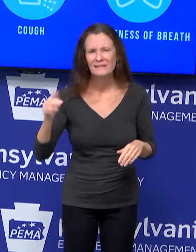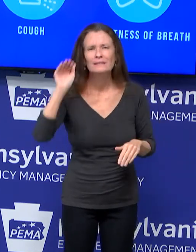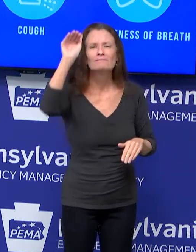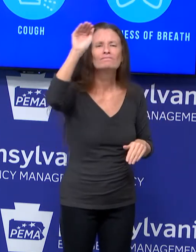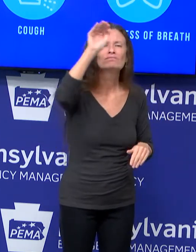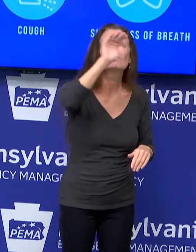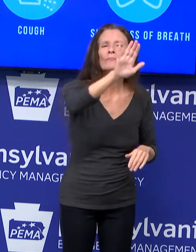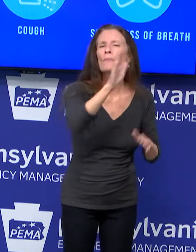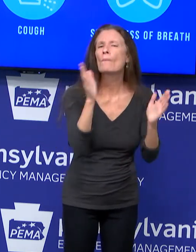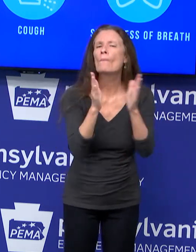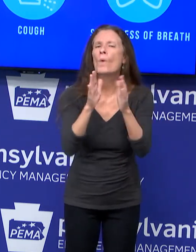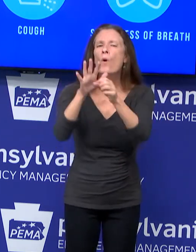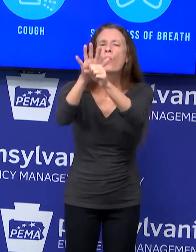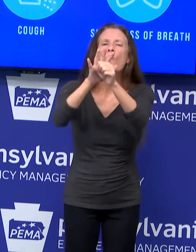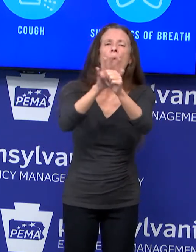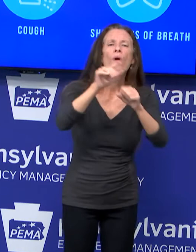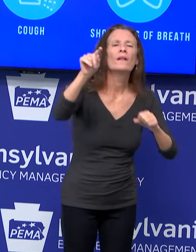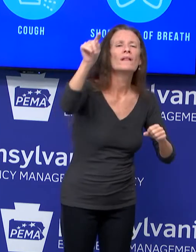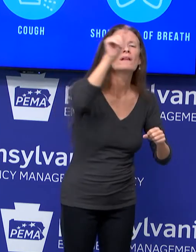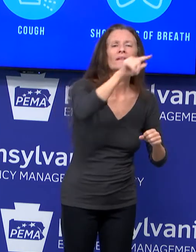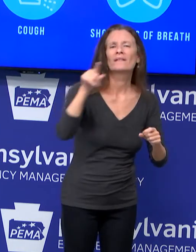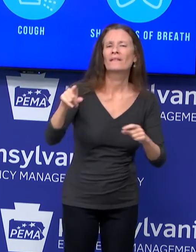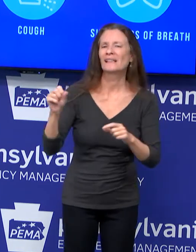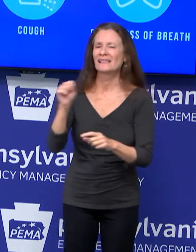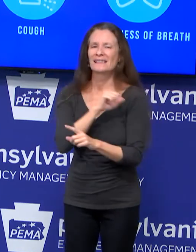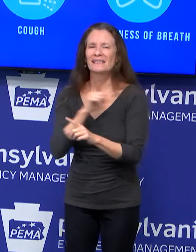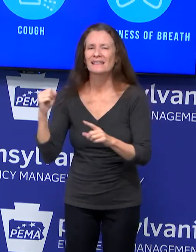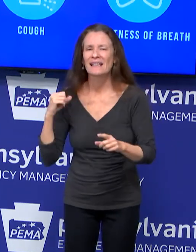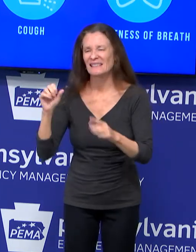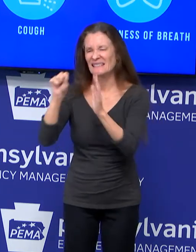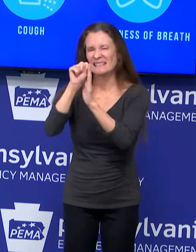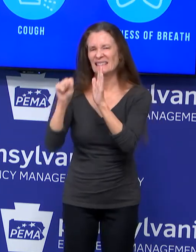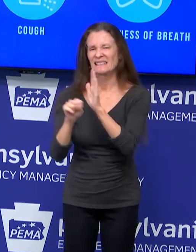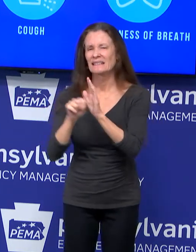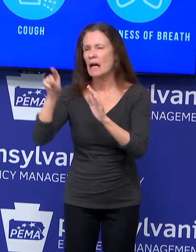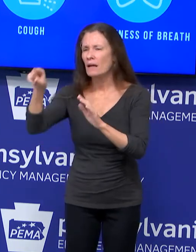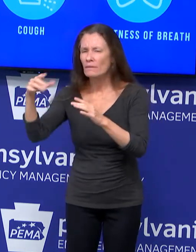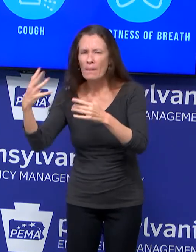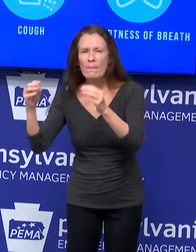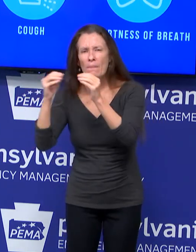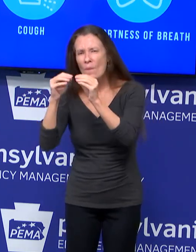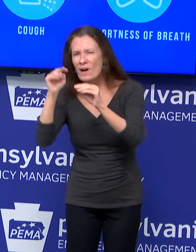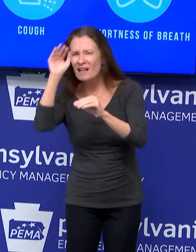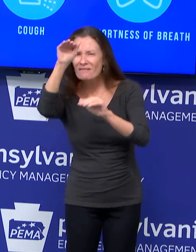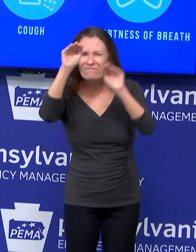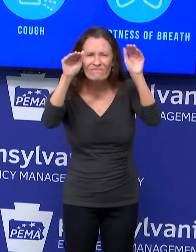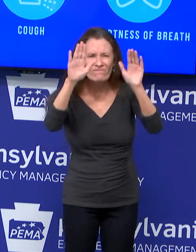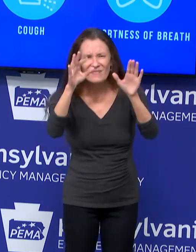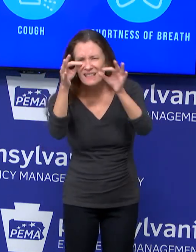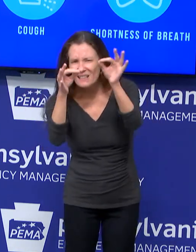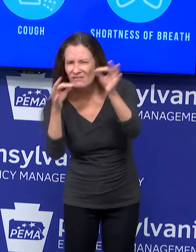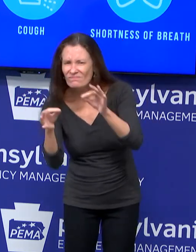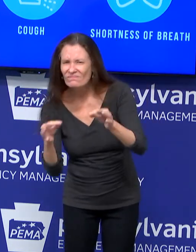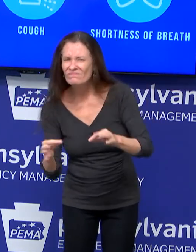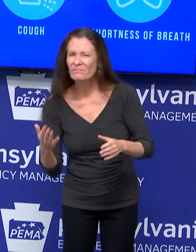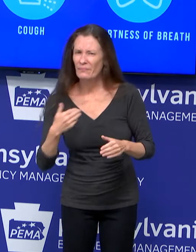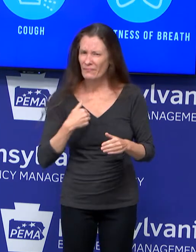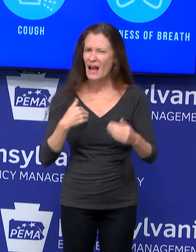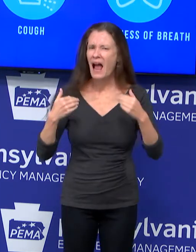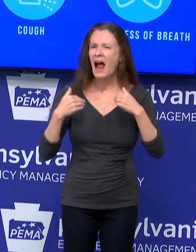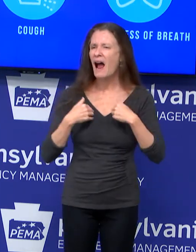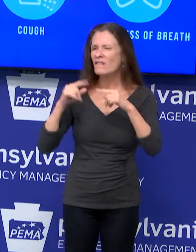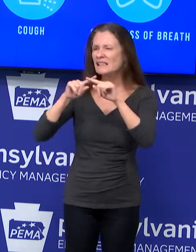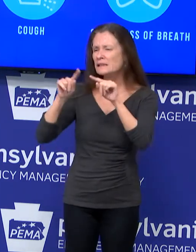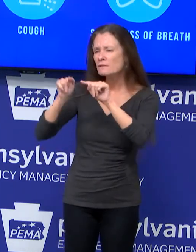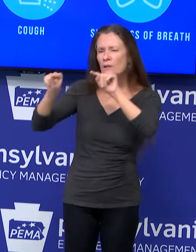in those communities and do a deeper, even deeper dive into those communities to work on all of these different factors. So, and those will